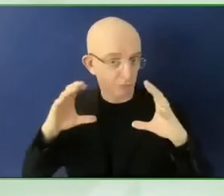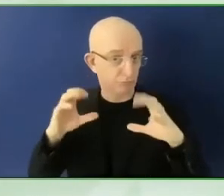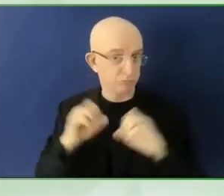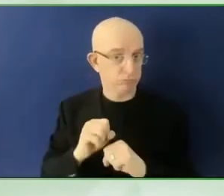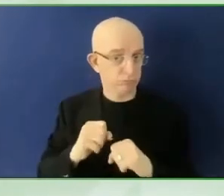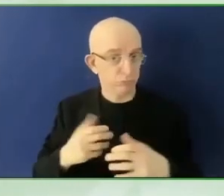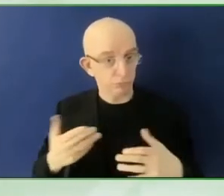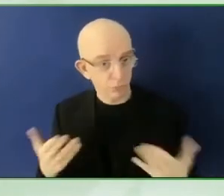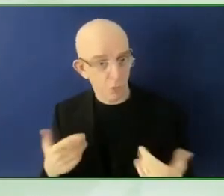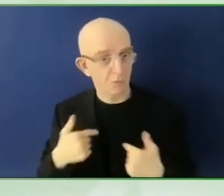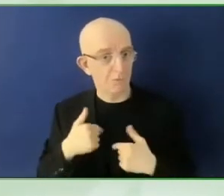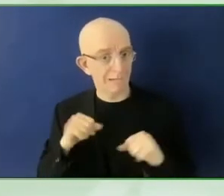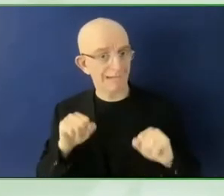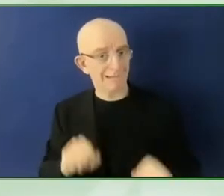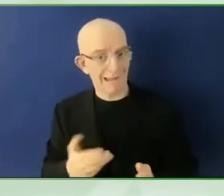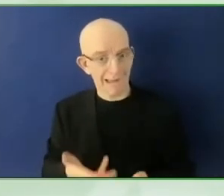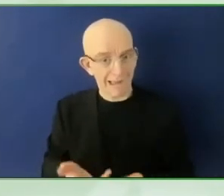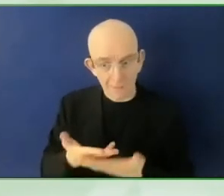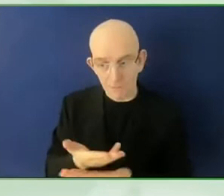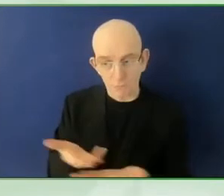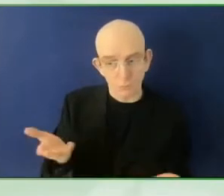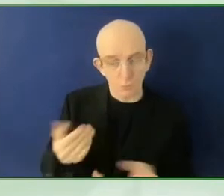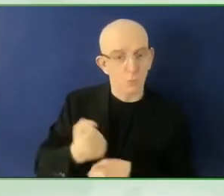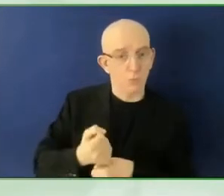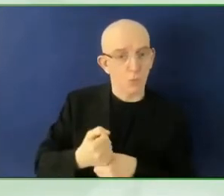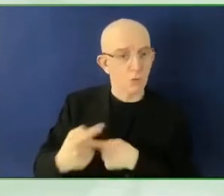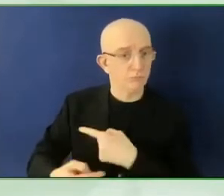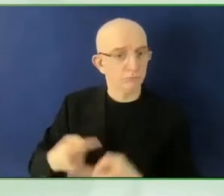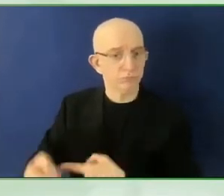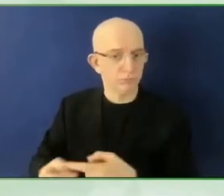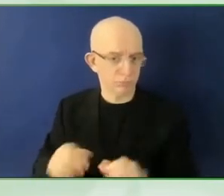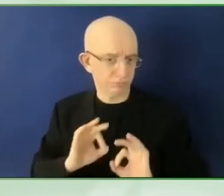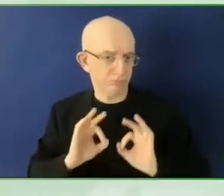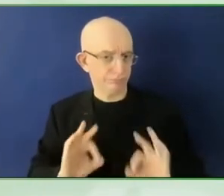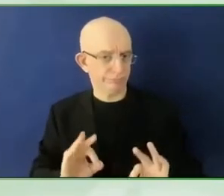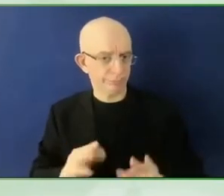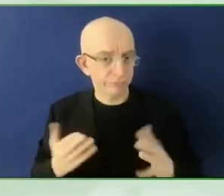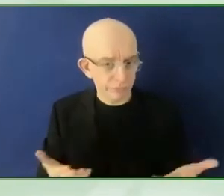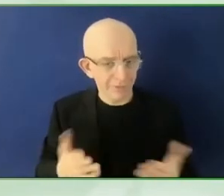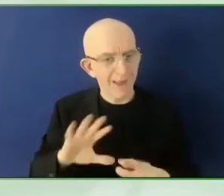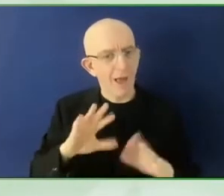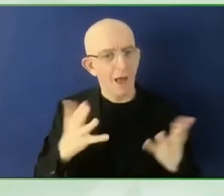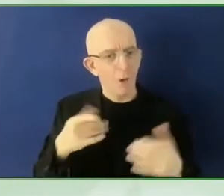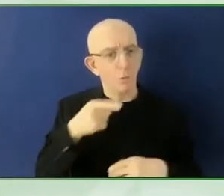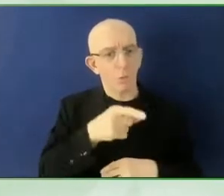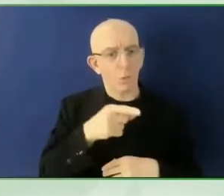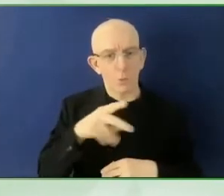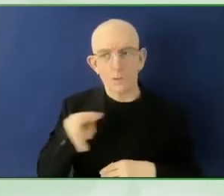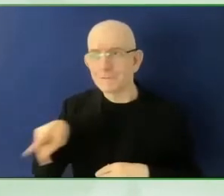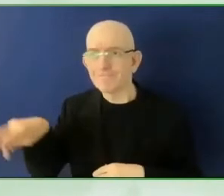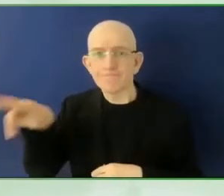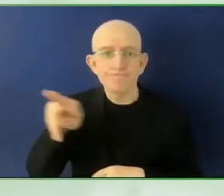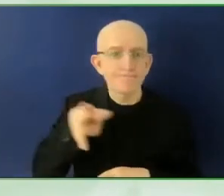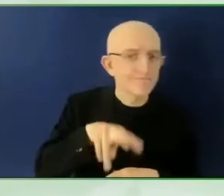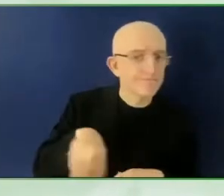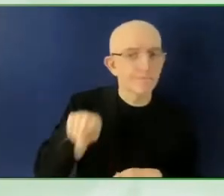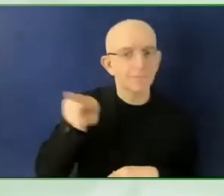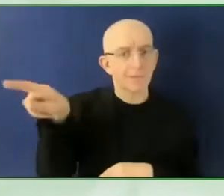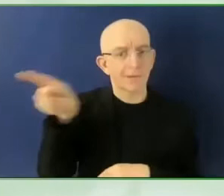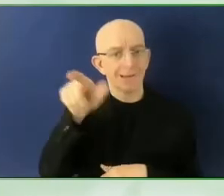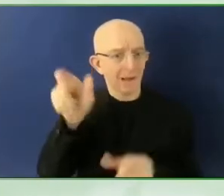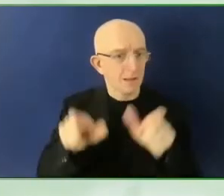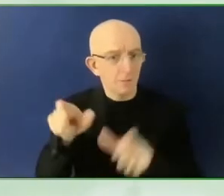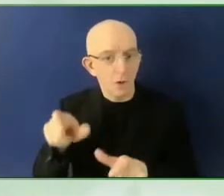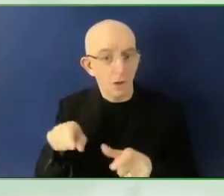to recruit more employers to you? Yeah. So sometimes we do have a word of